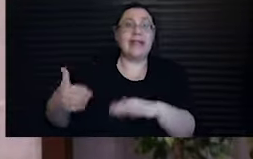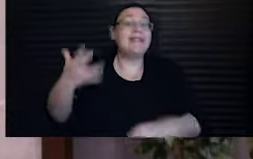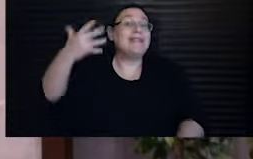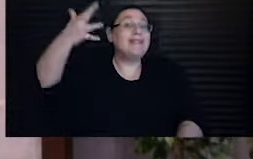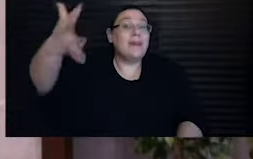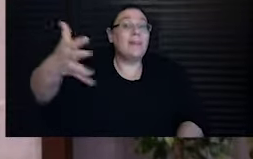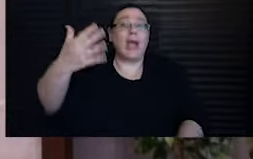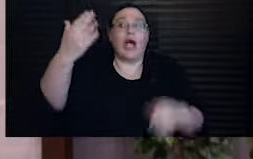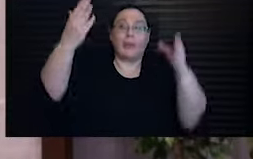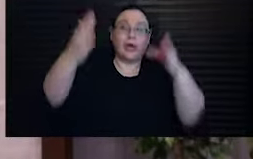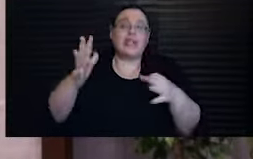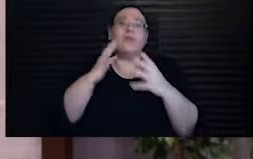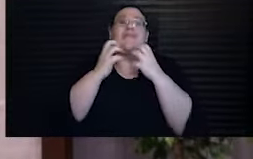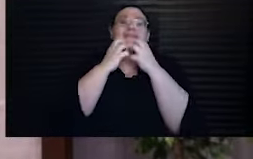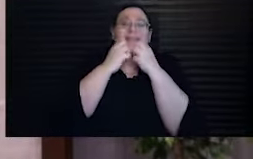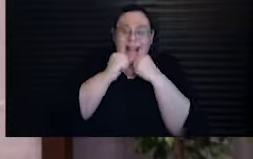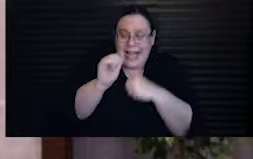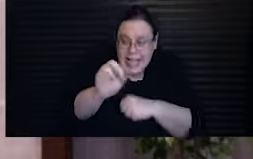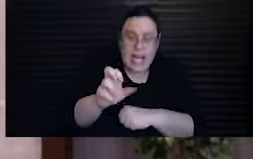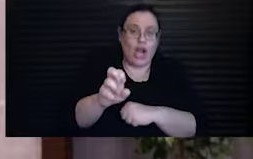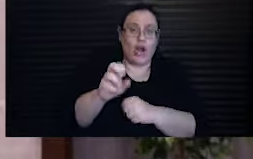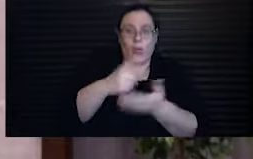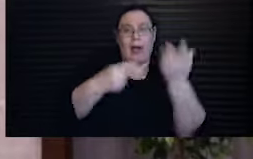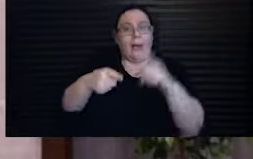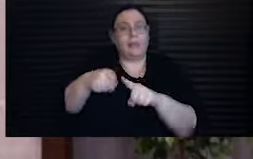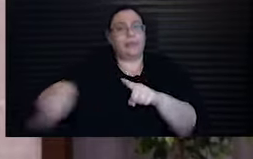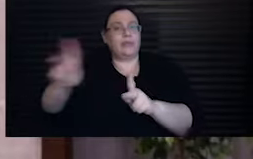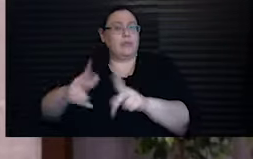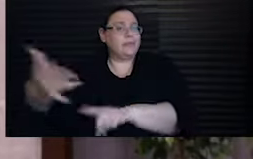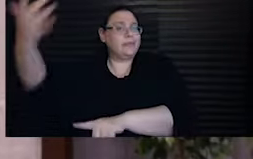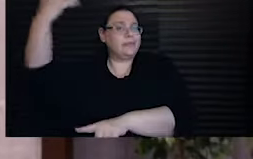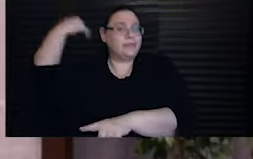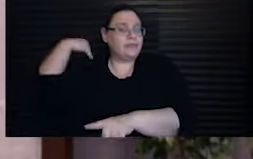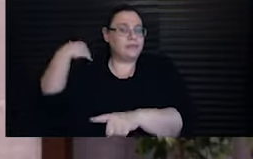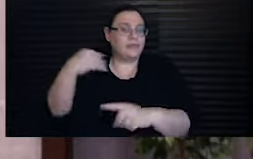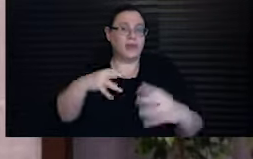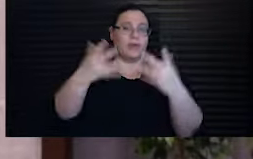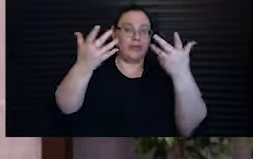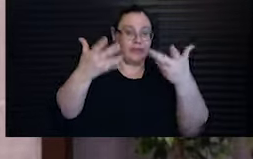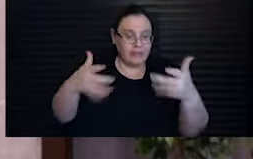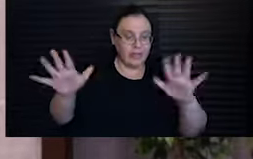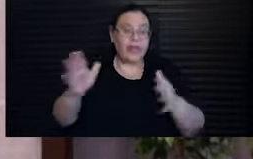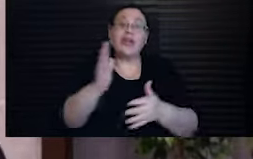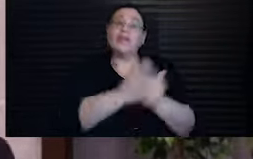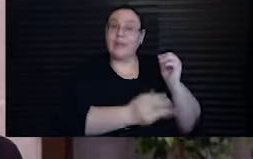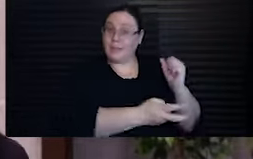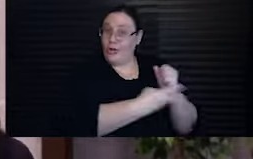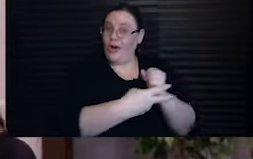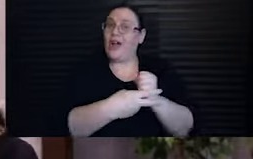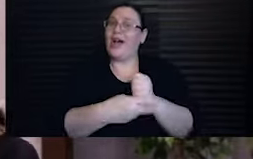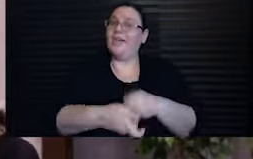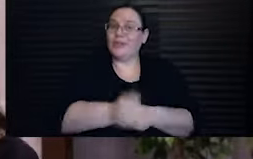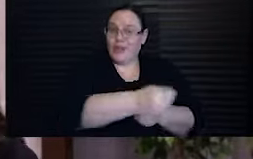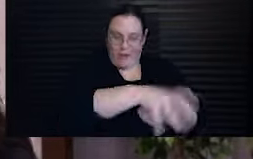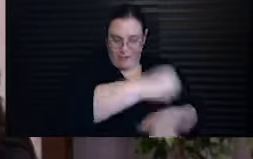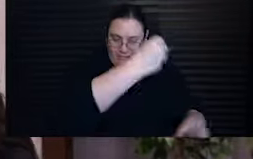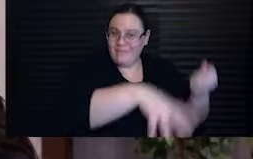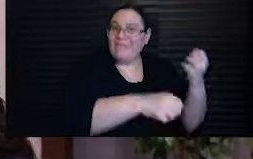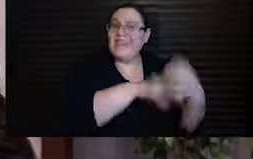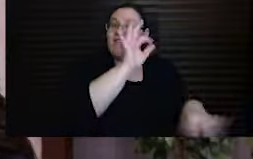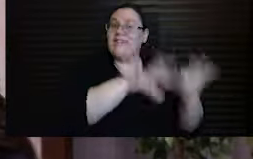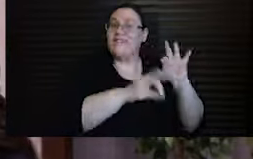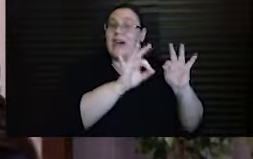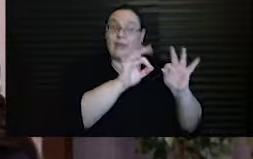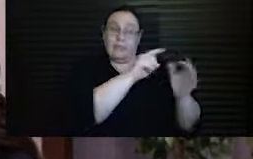care about what they had suffered through. After the war, portions of those archives were dug up. And those